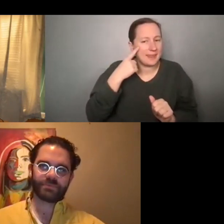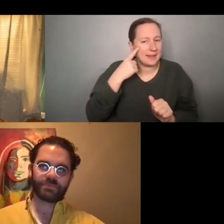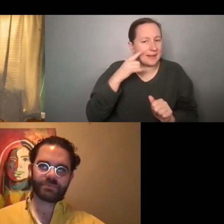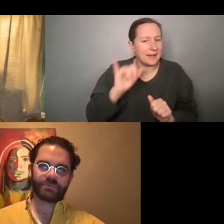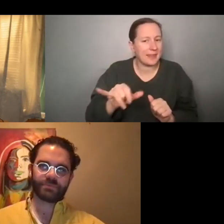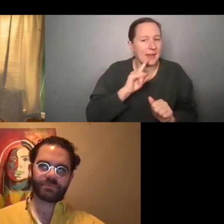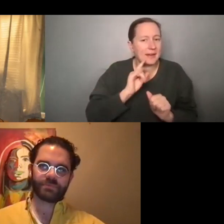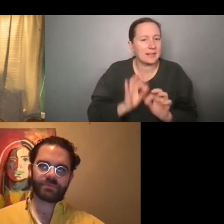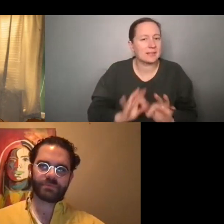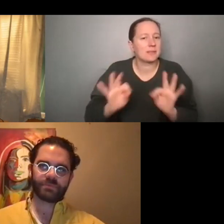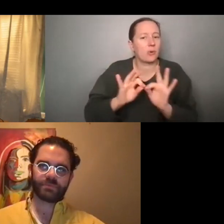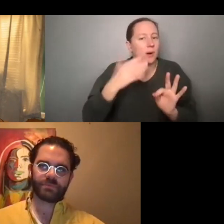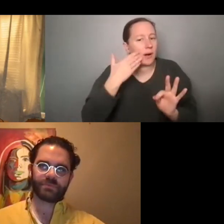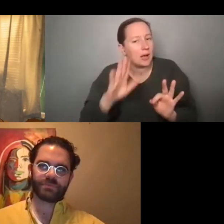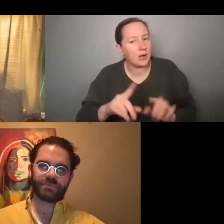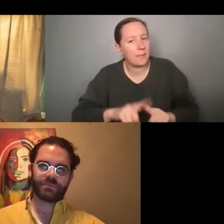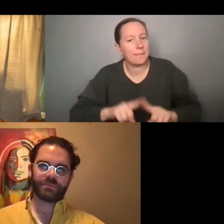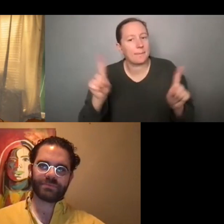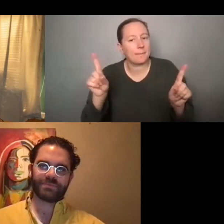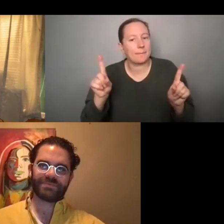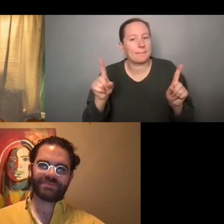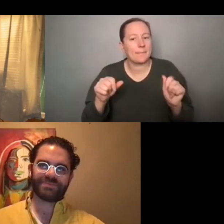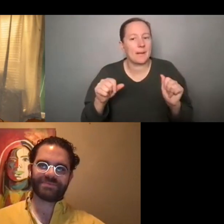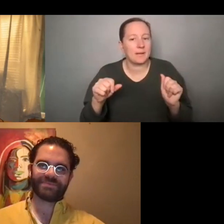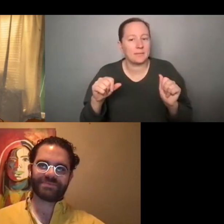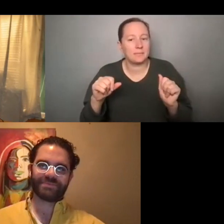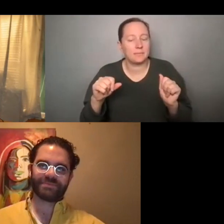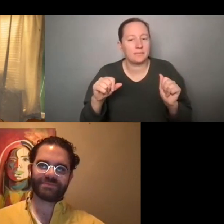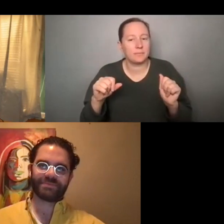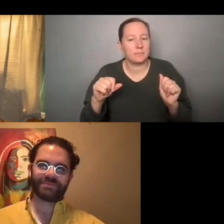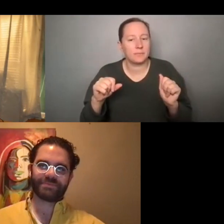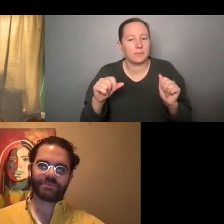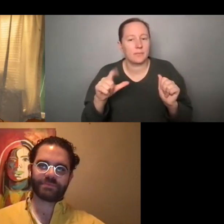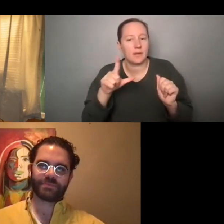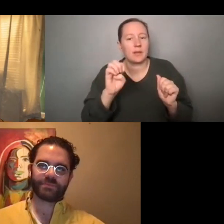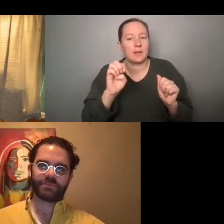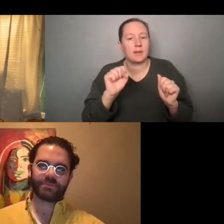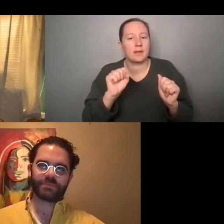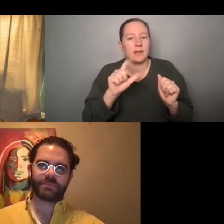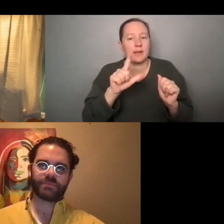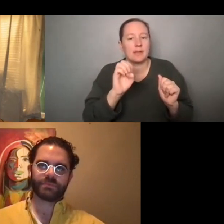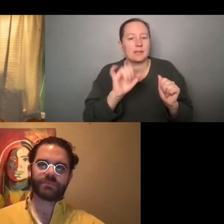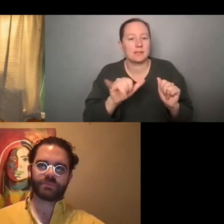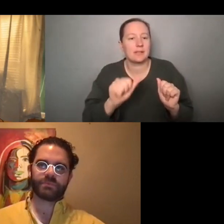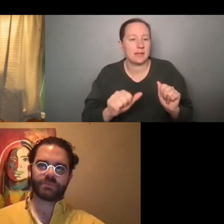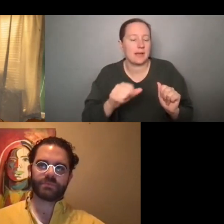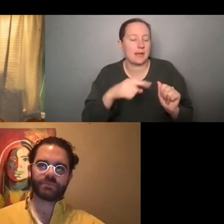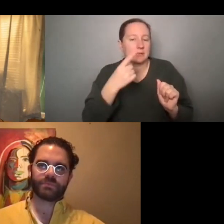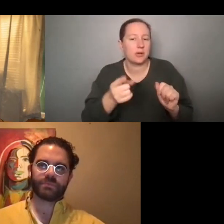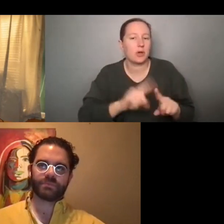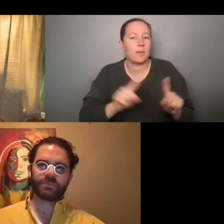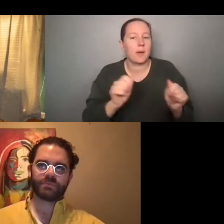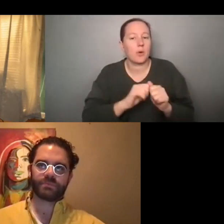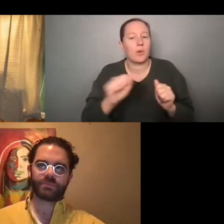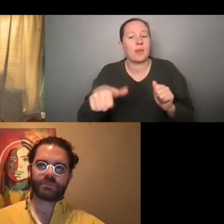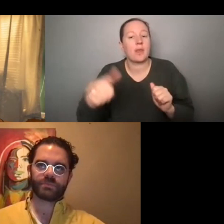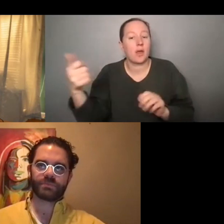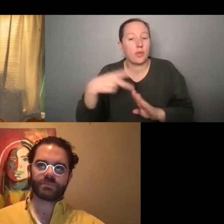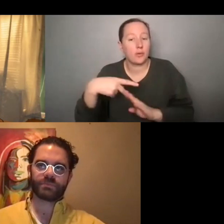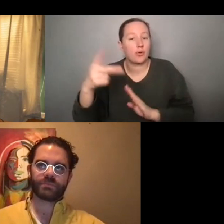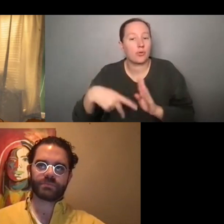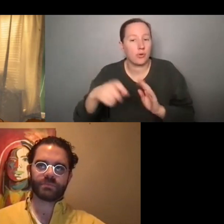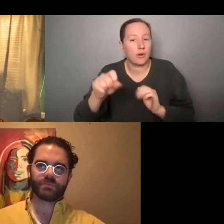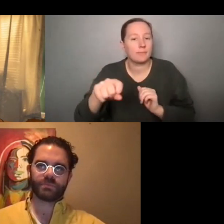matters. I don't know, but, um, Leslie can tell you all that, but, but with other programs, I think